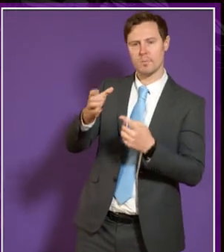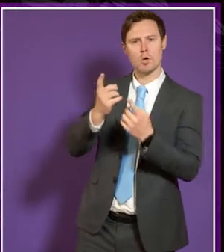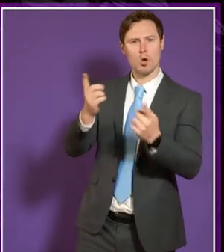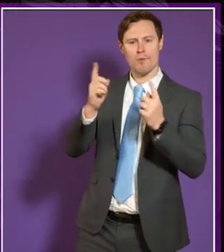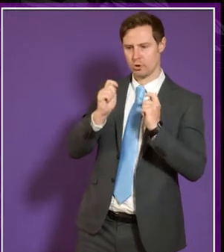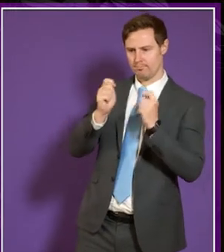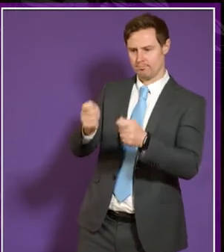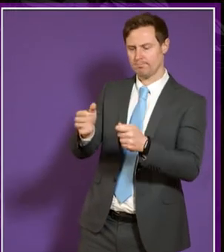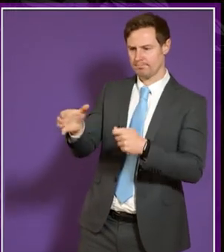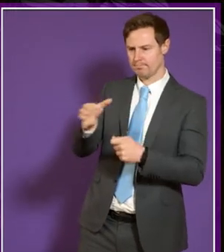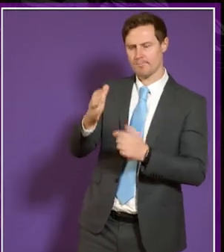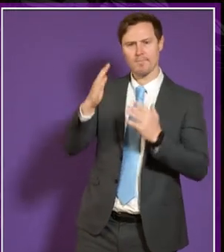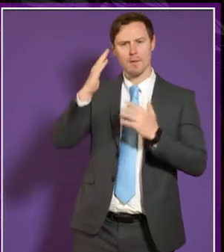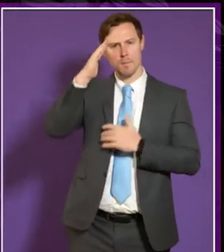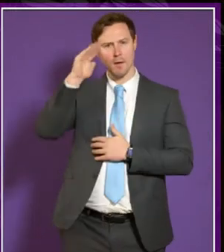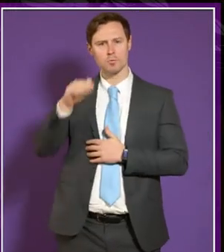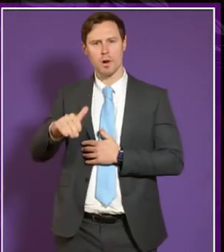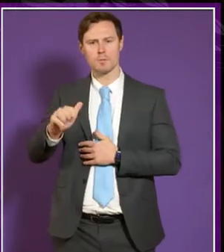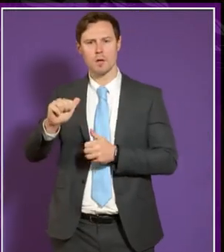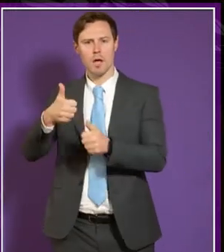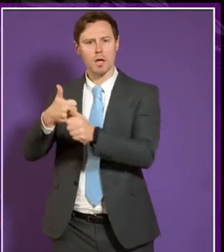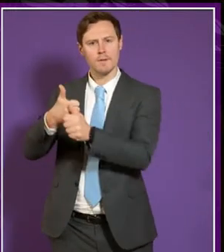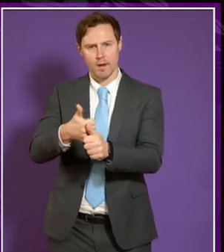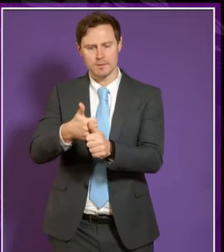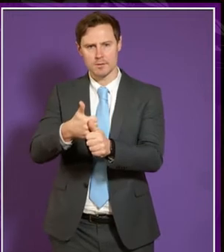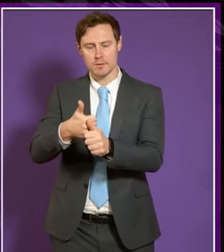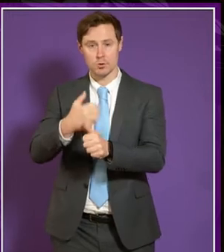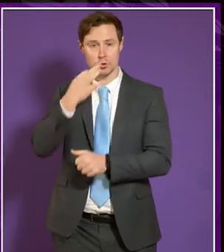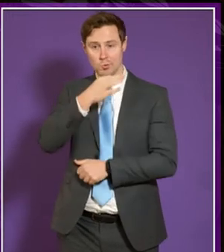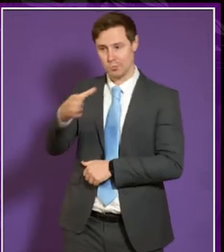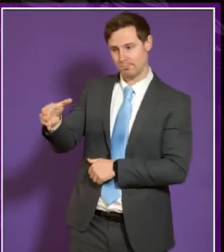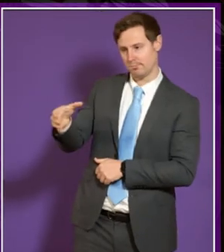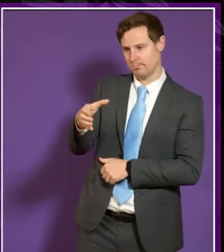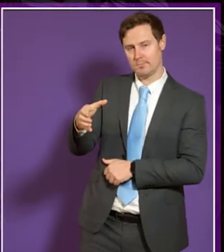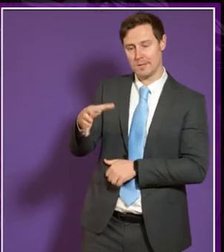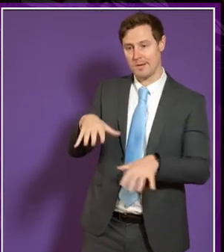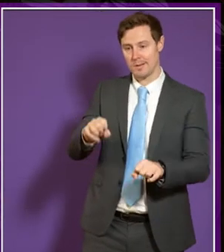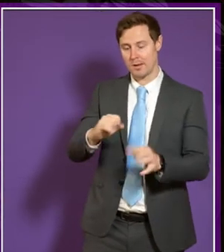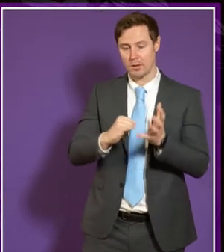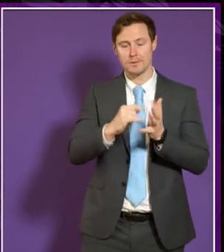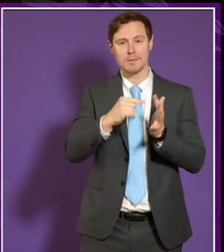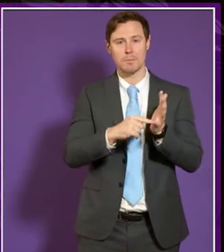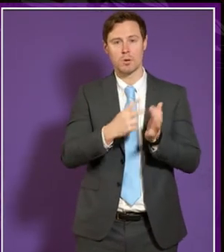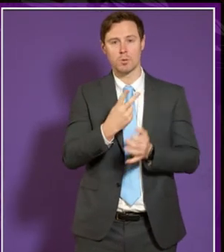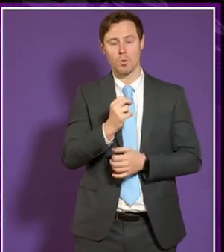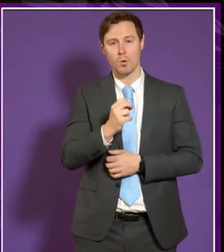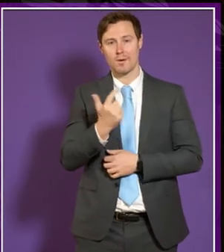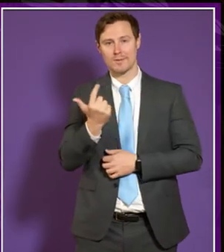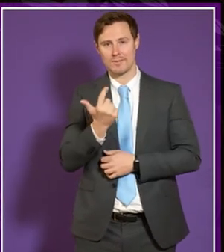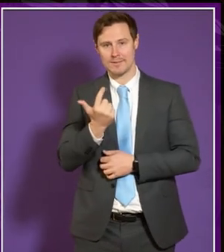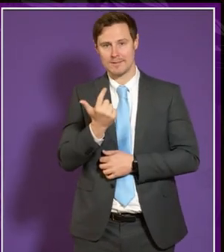appointed a mental health advisor and they have just been in position since September 2017.